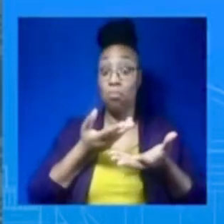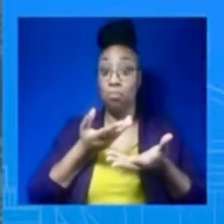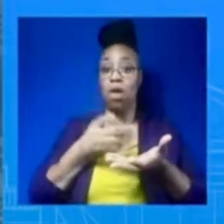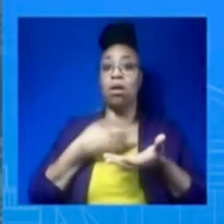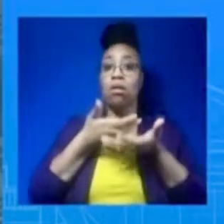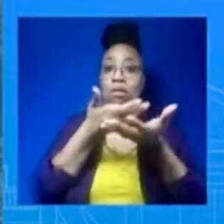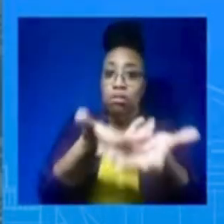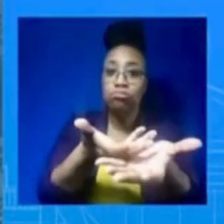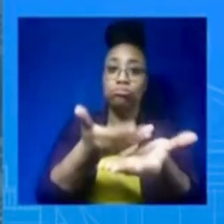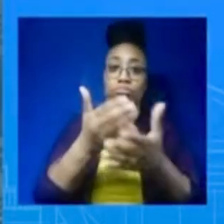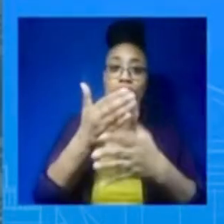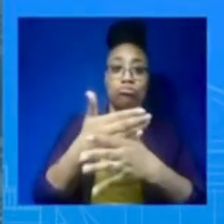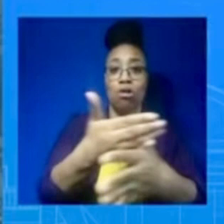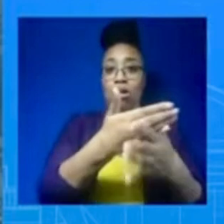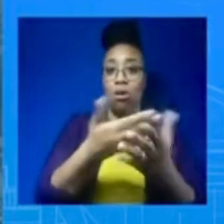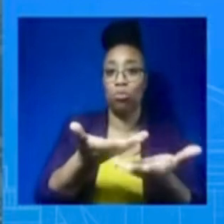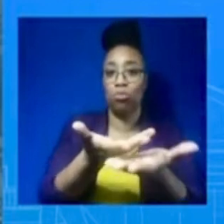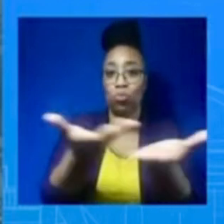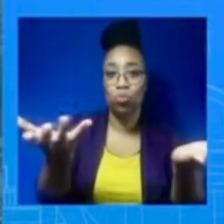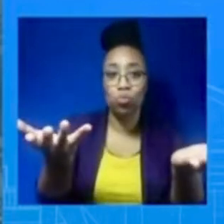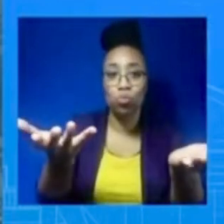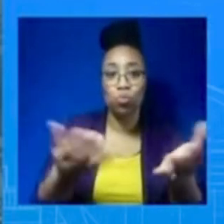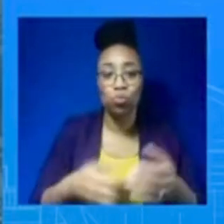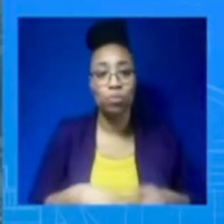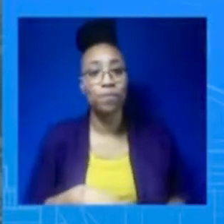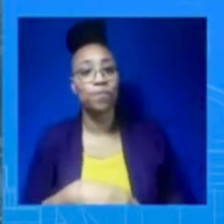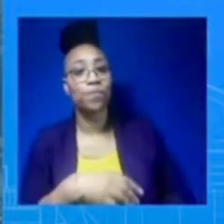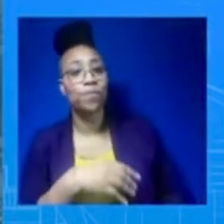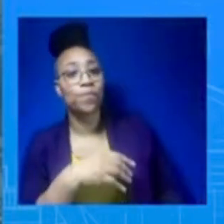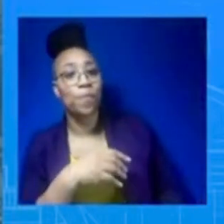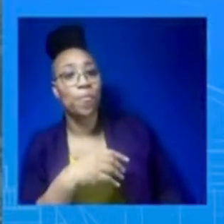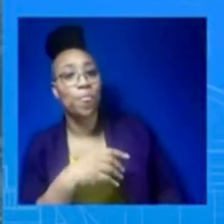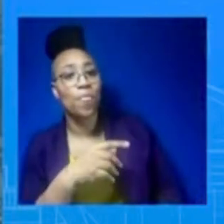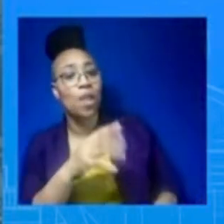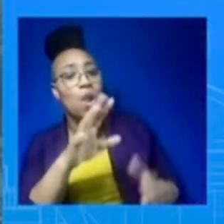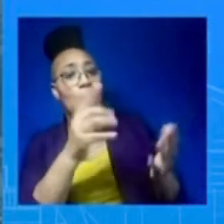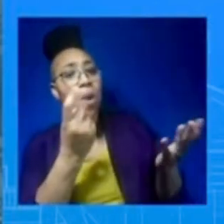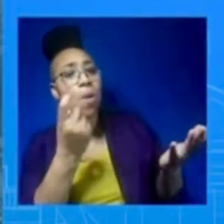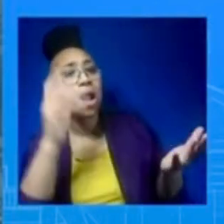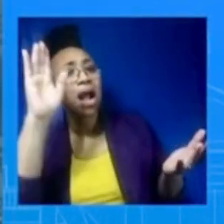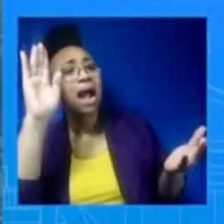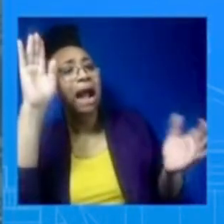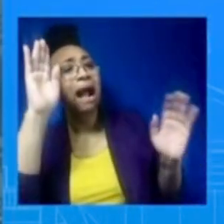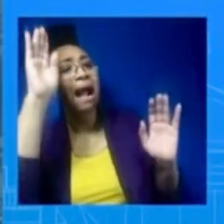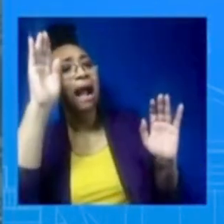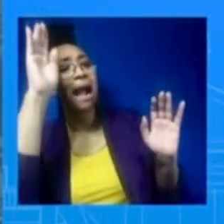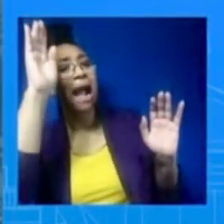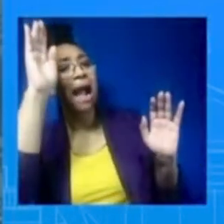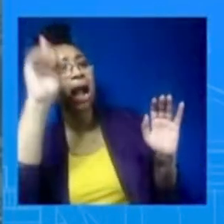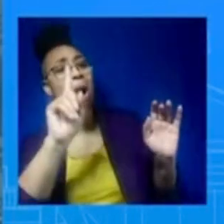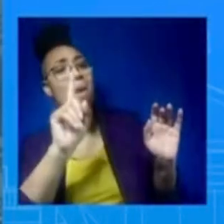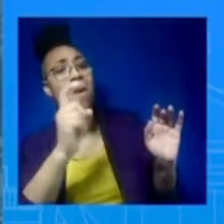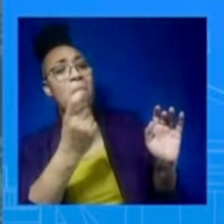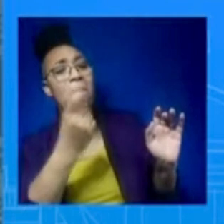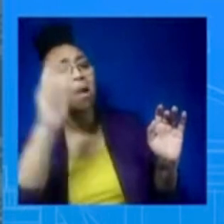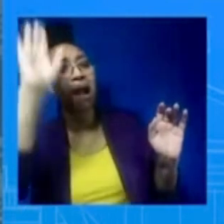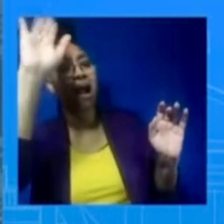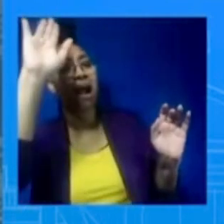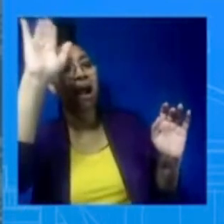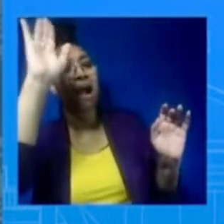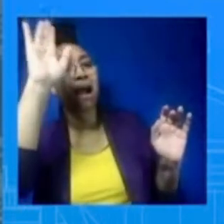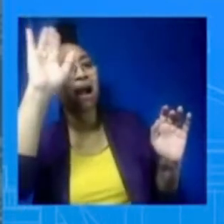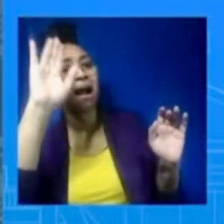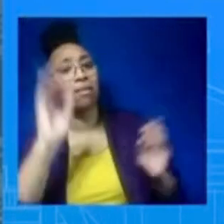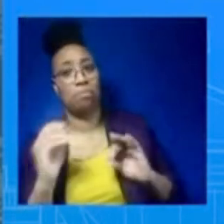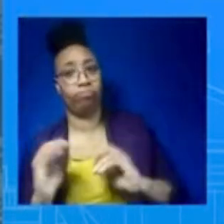more. Oh, okay. Oh, gosh. Let's take one more. One more. One more. Somebody haven't called yet. Go ahead, Alex. I will call